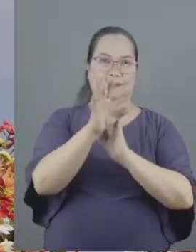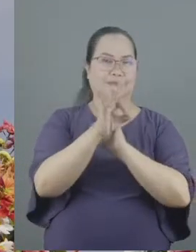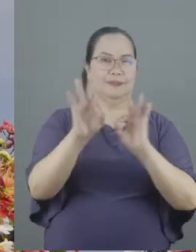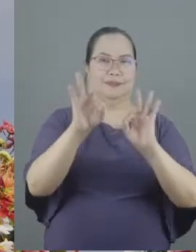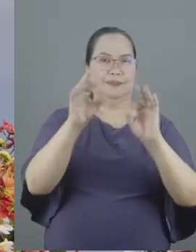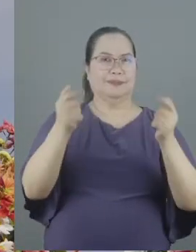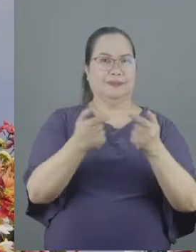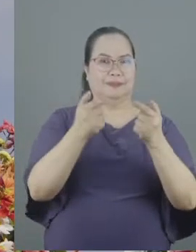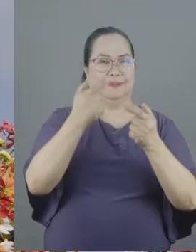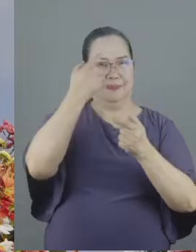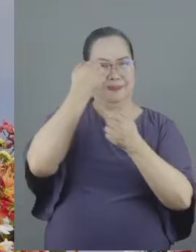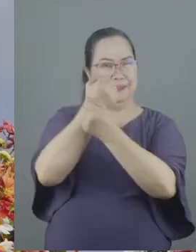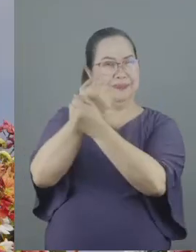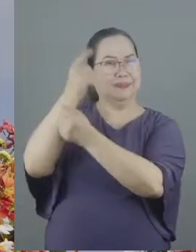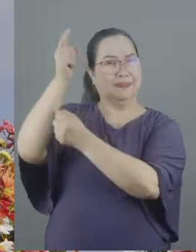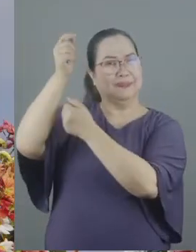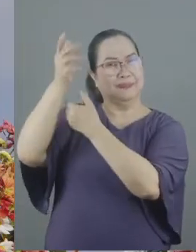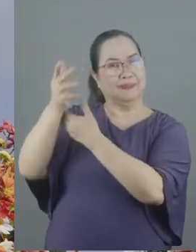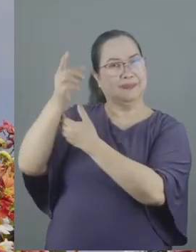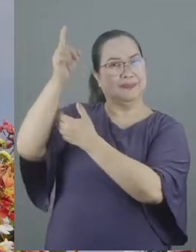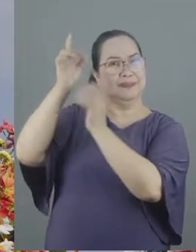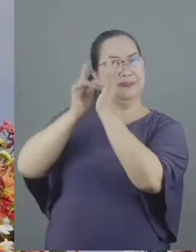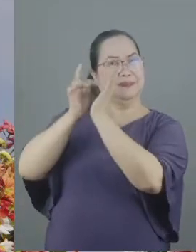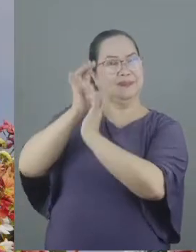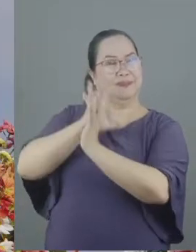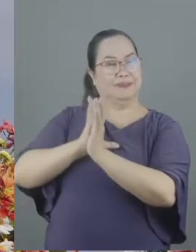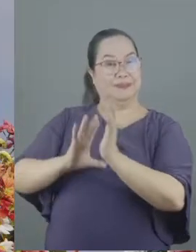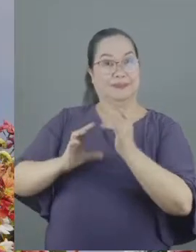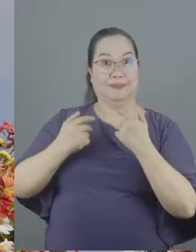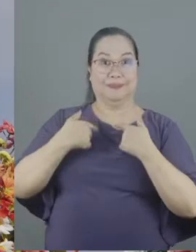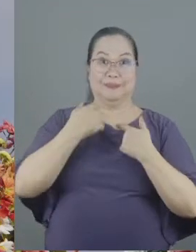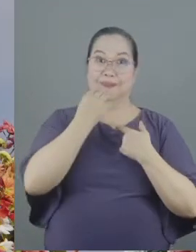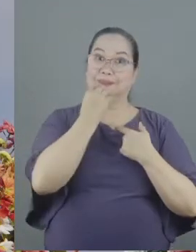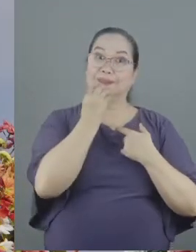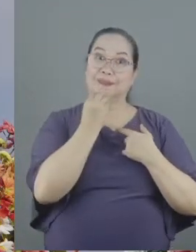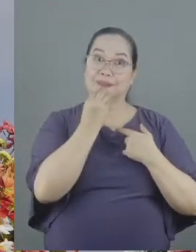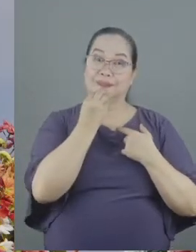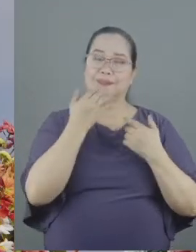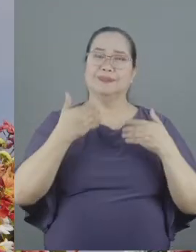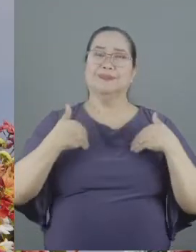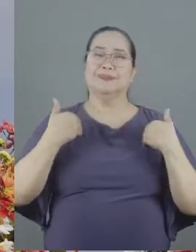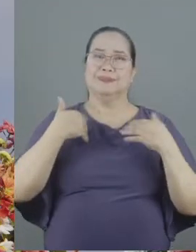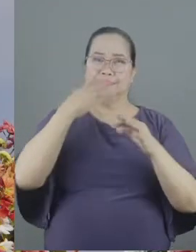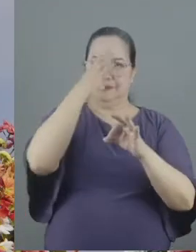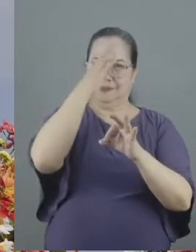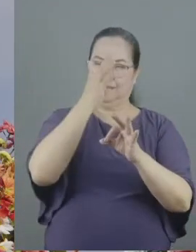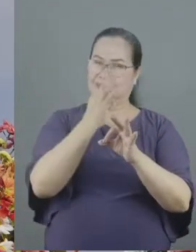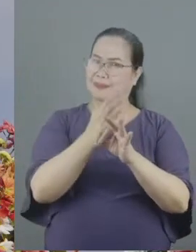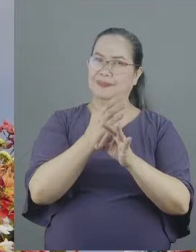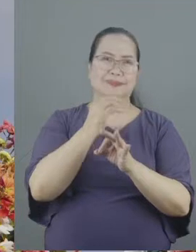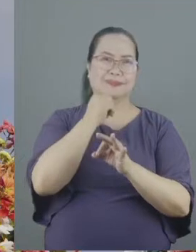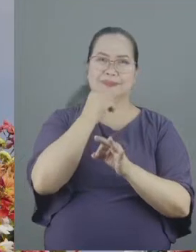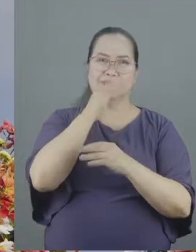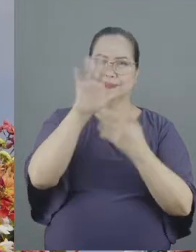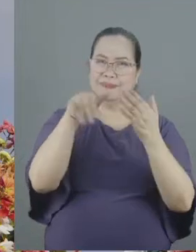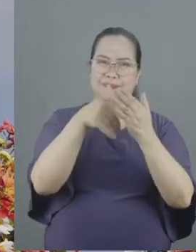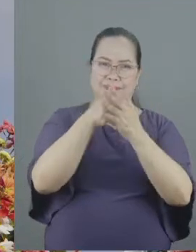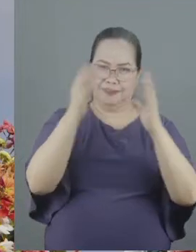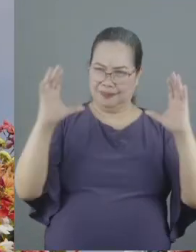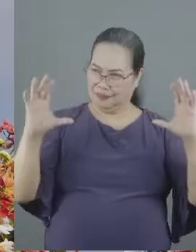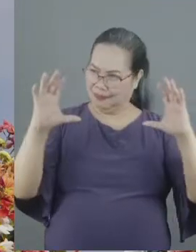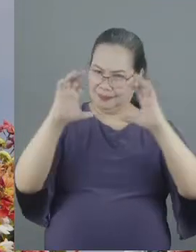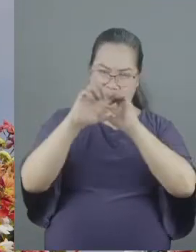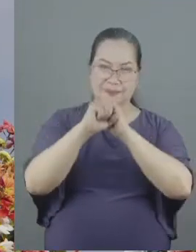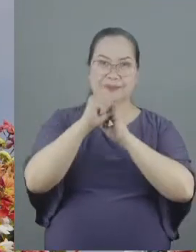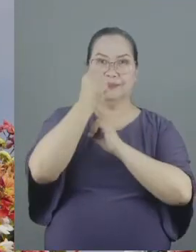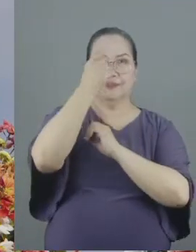Christ but there were some Jewish believers who were still young in the faith and they had not yet understood the whole concept of being